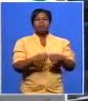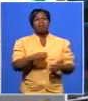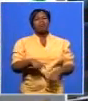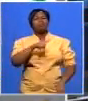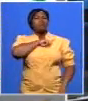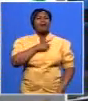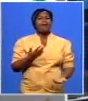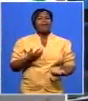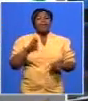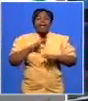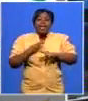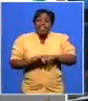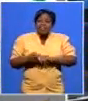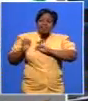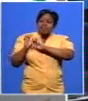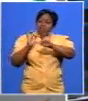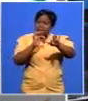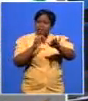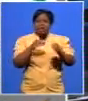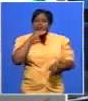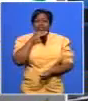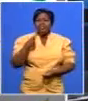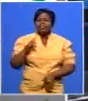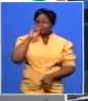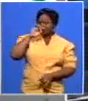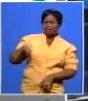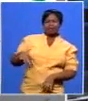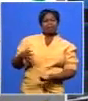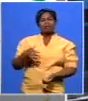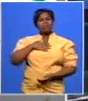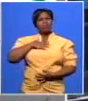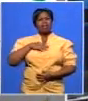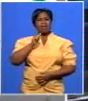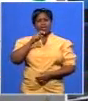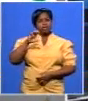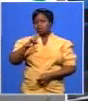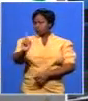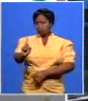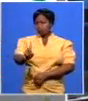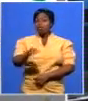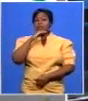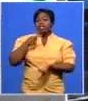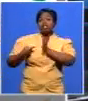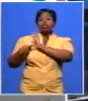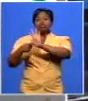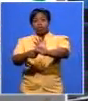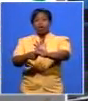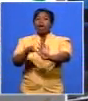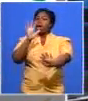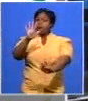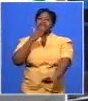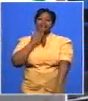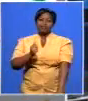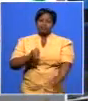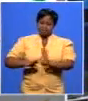the ANC they want us to step up the delivery. Many of them know that we've received services with houses